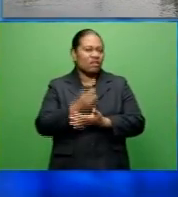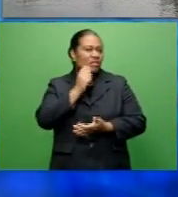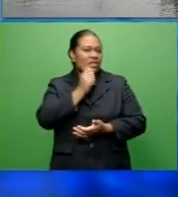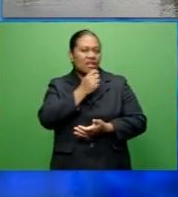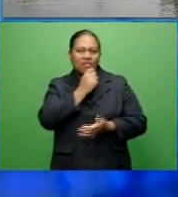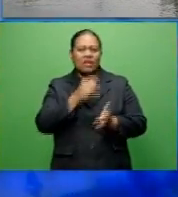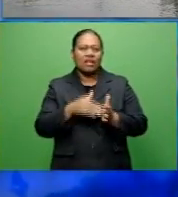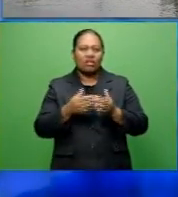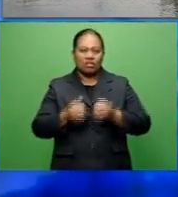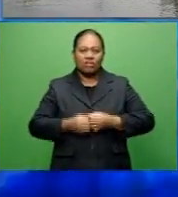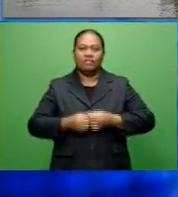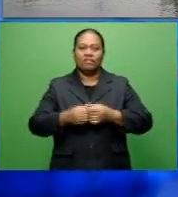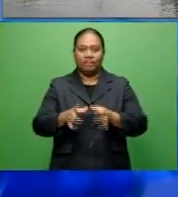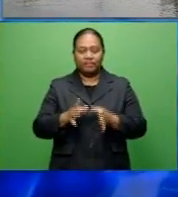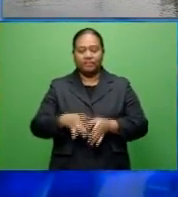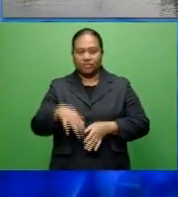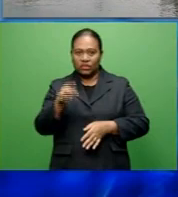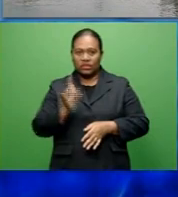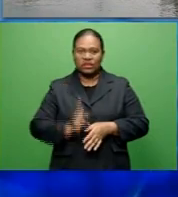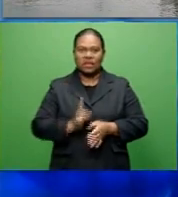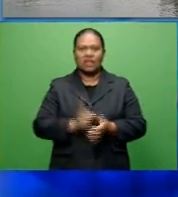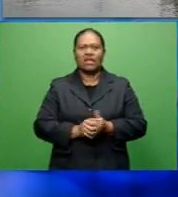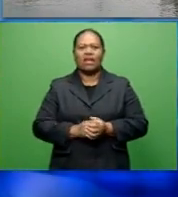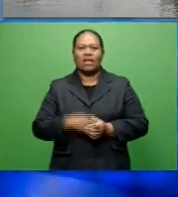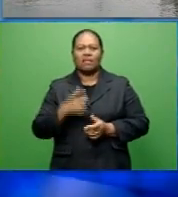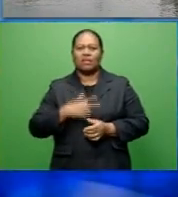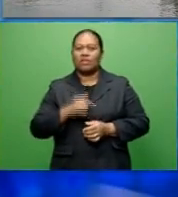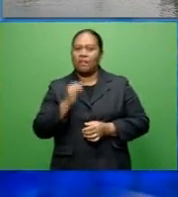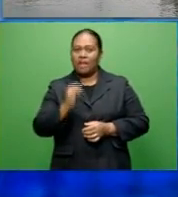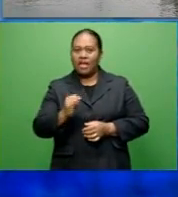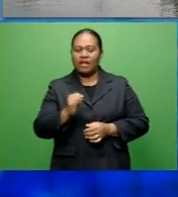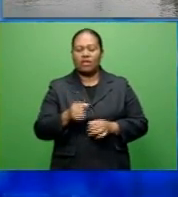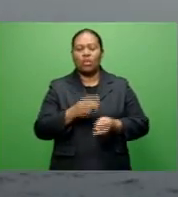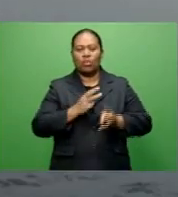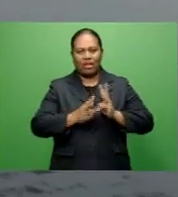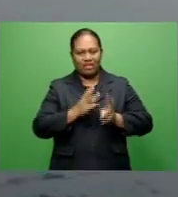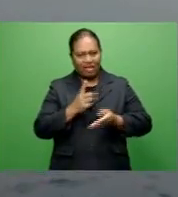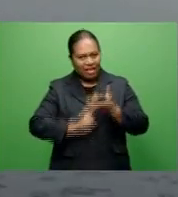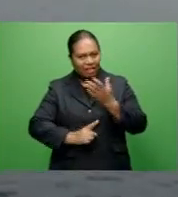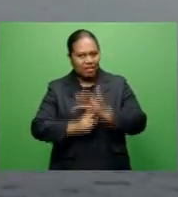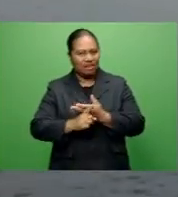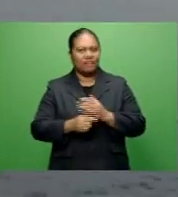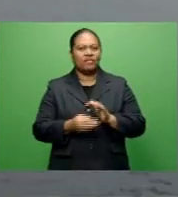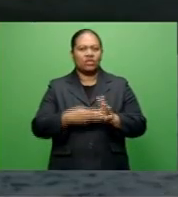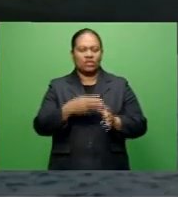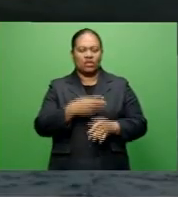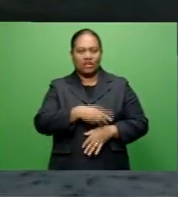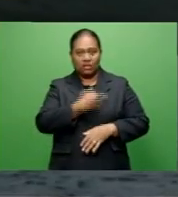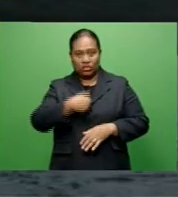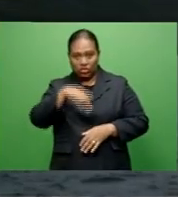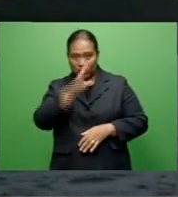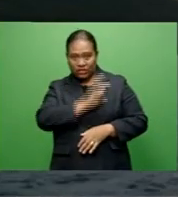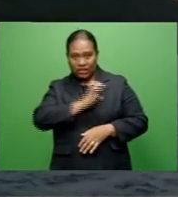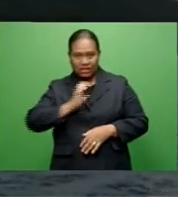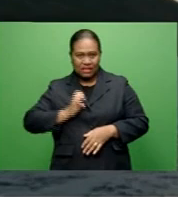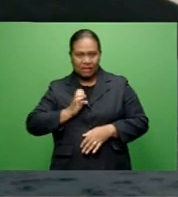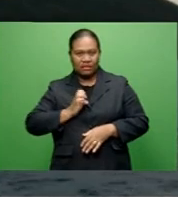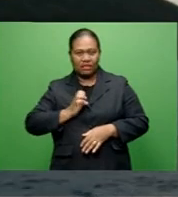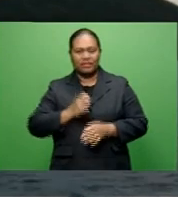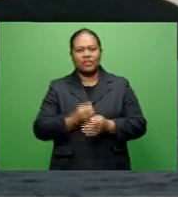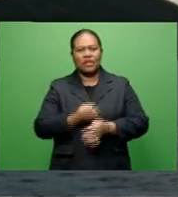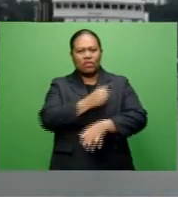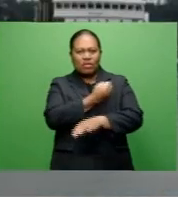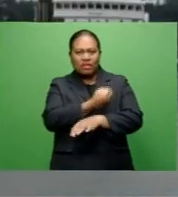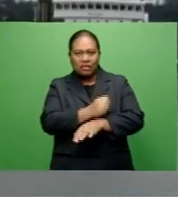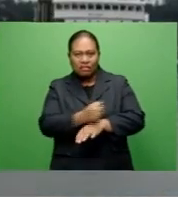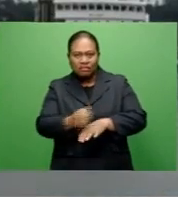resume operations today after a brief halt due to bad weather. Maritime Safety Authority Chief Executive Simon Gravenor says